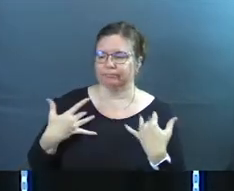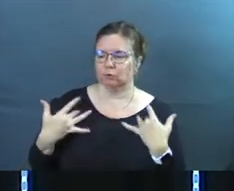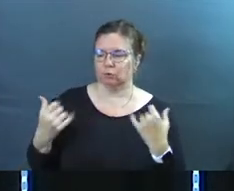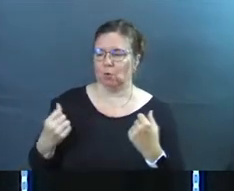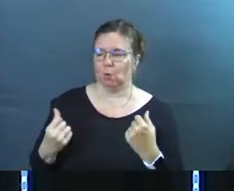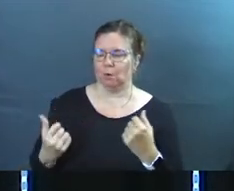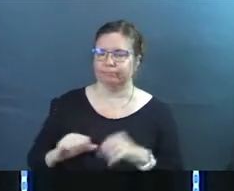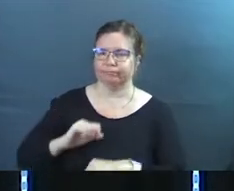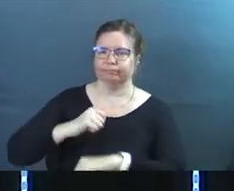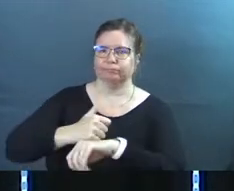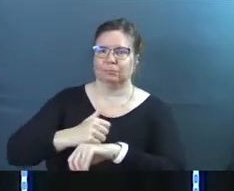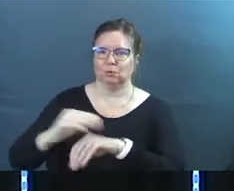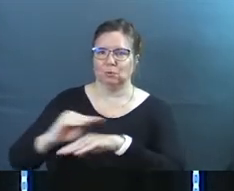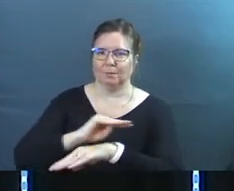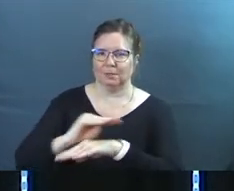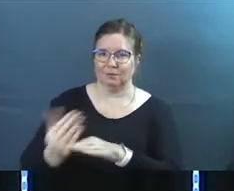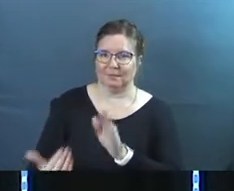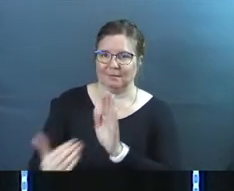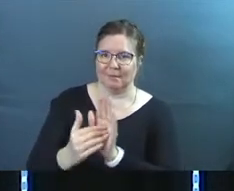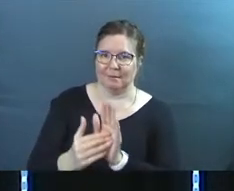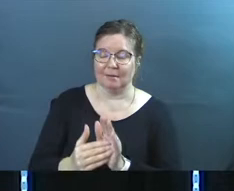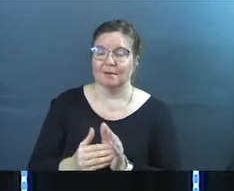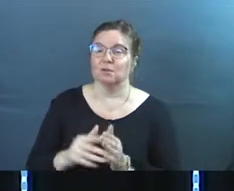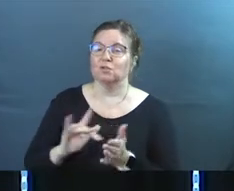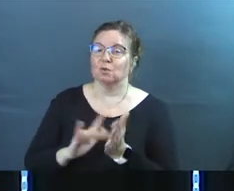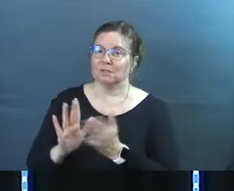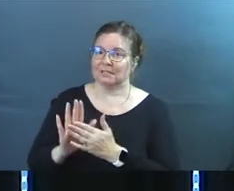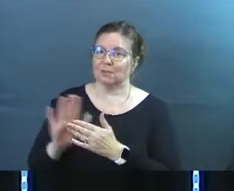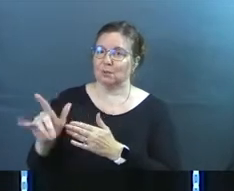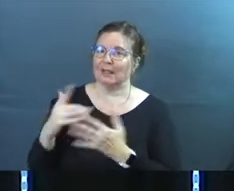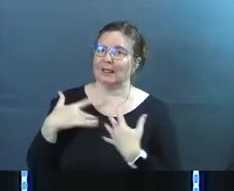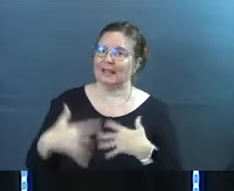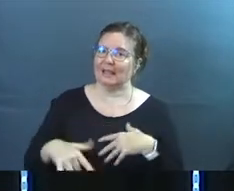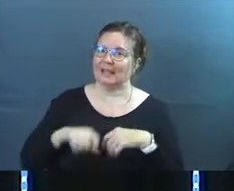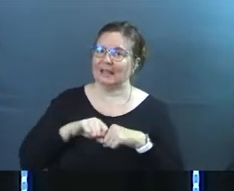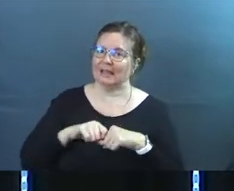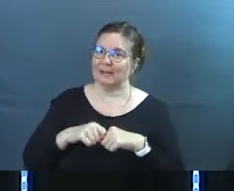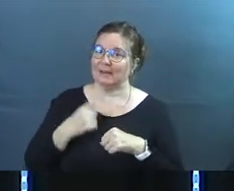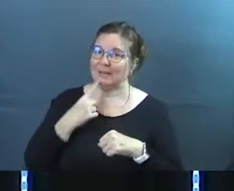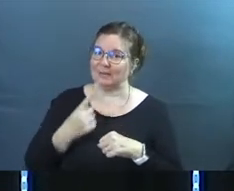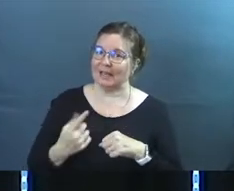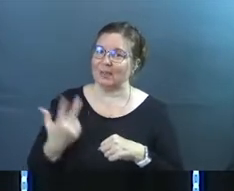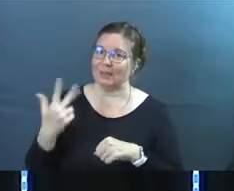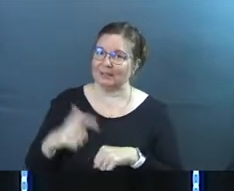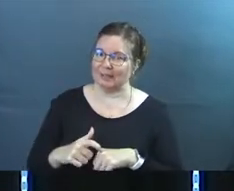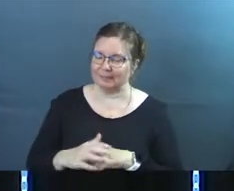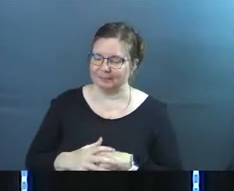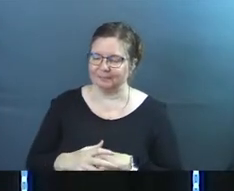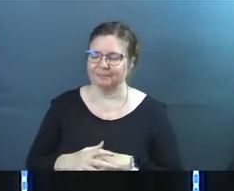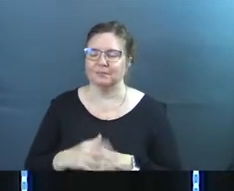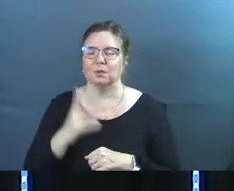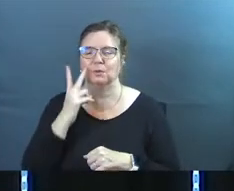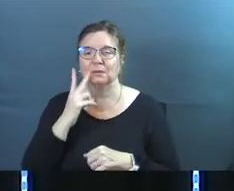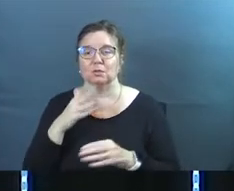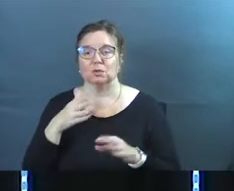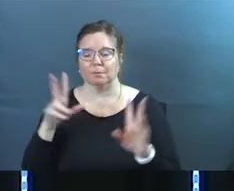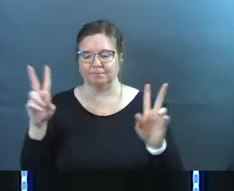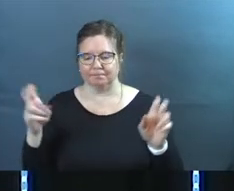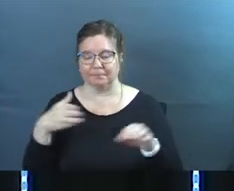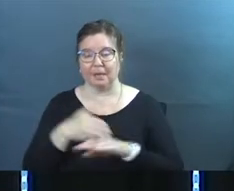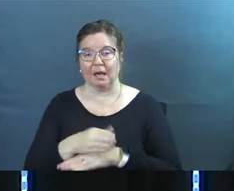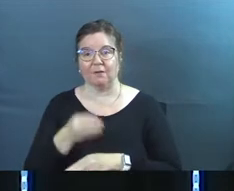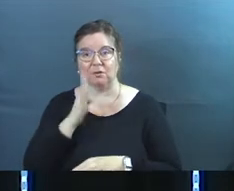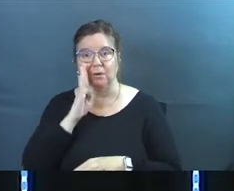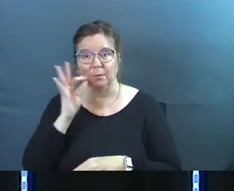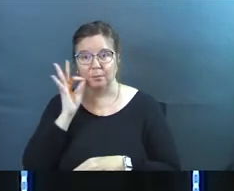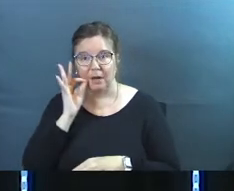about to restore him three times. You're going to see this here. Verse 15. After breakfast, Jesus asked Simon Peter,